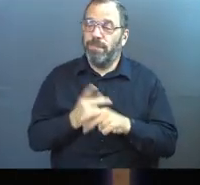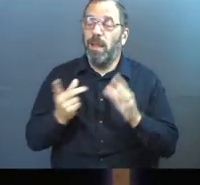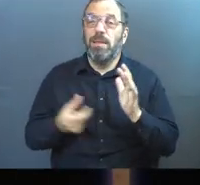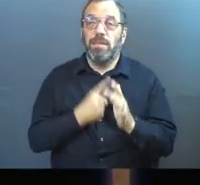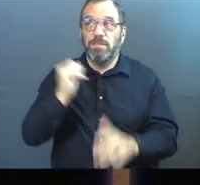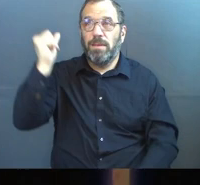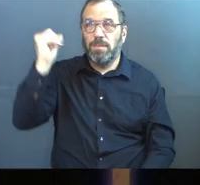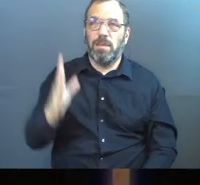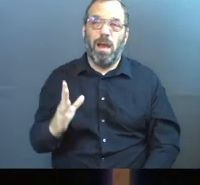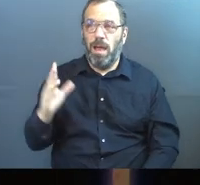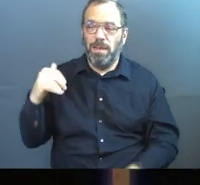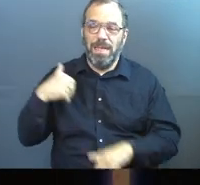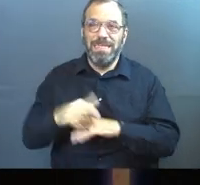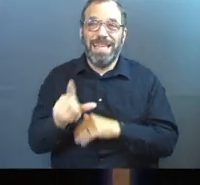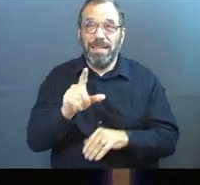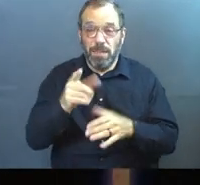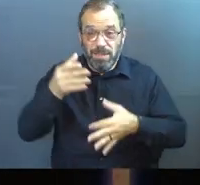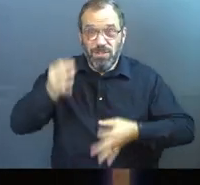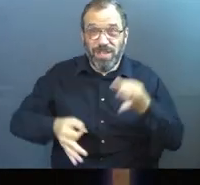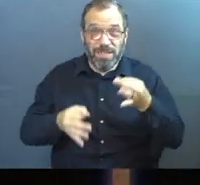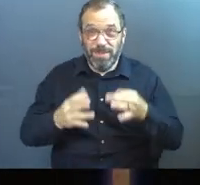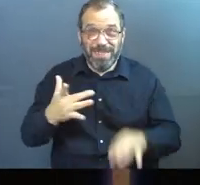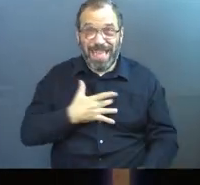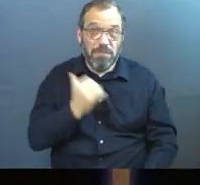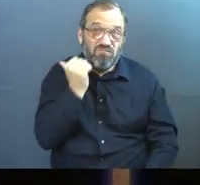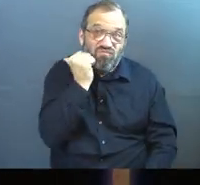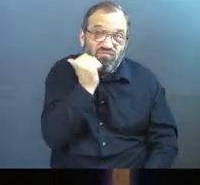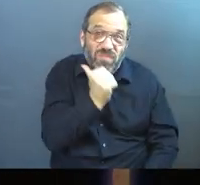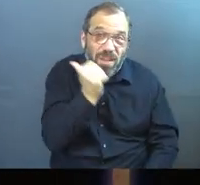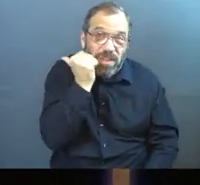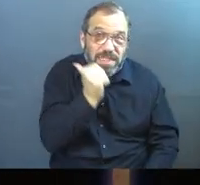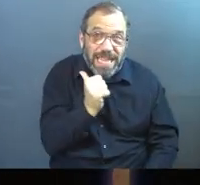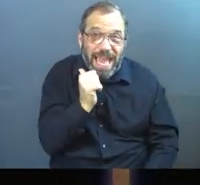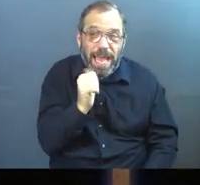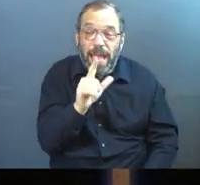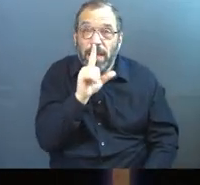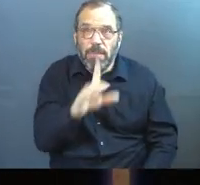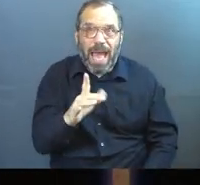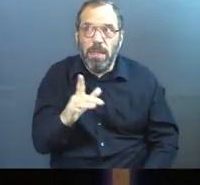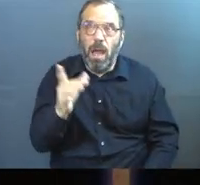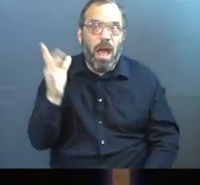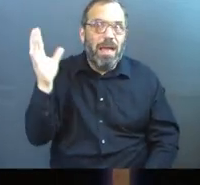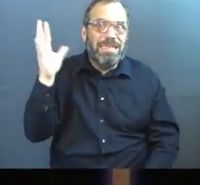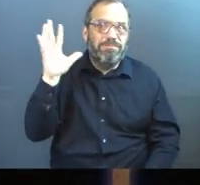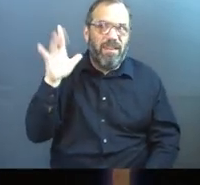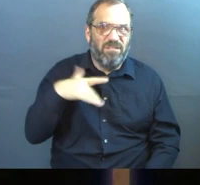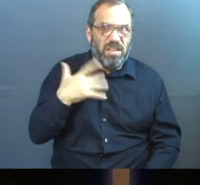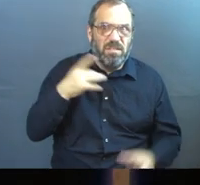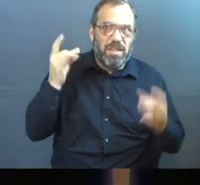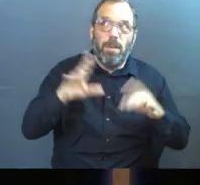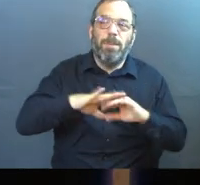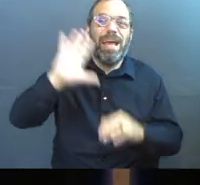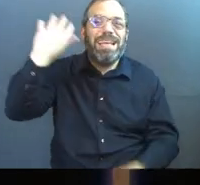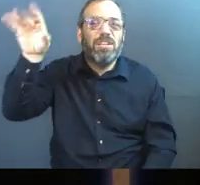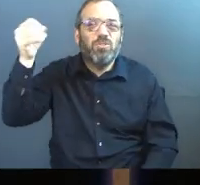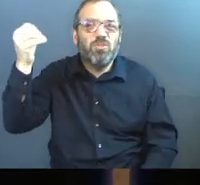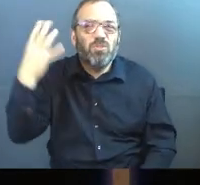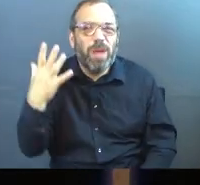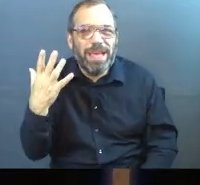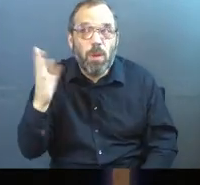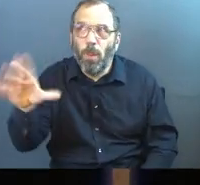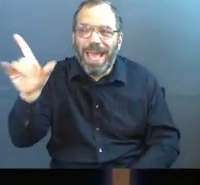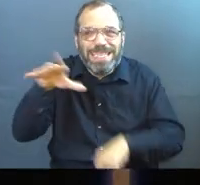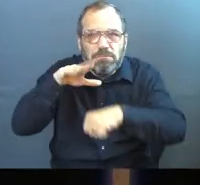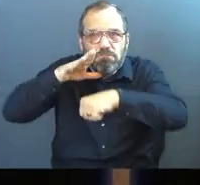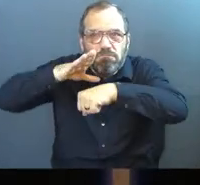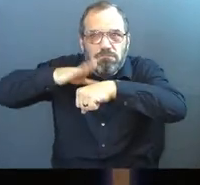Sometimes God is sending his quiet judgments into your life every single day and it might sound terrible, but it's actually his grace because he's trying